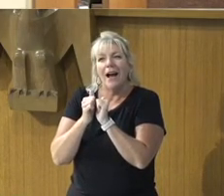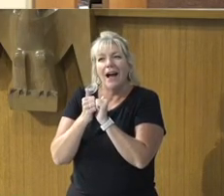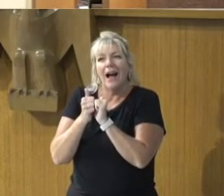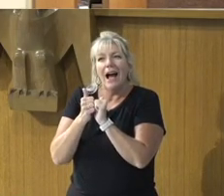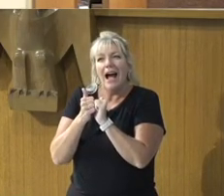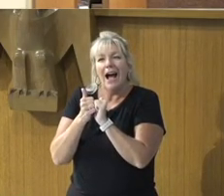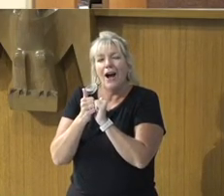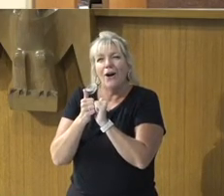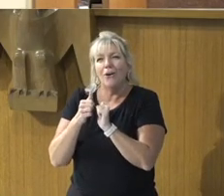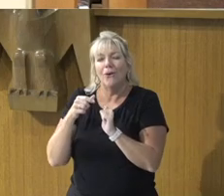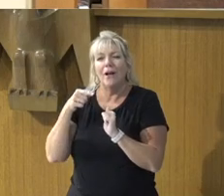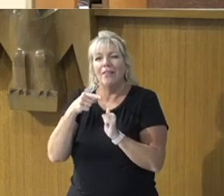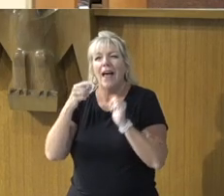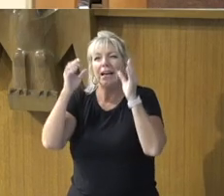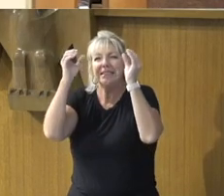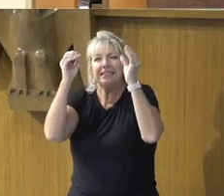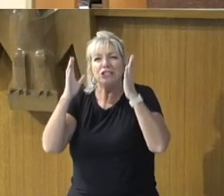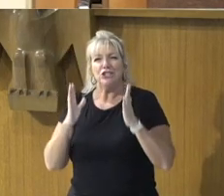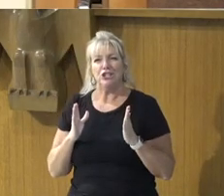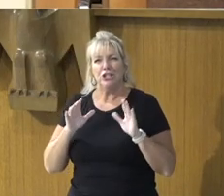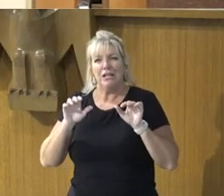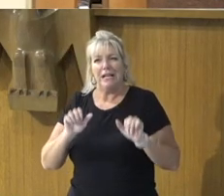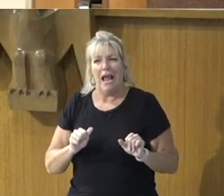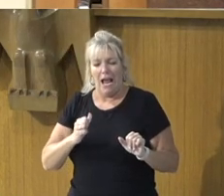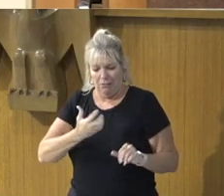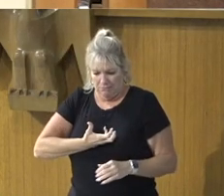Latent opinion of himself,